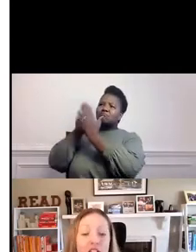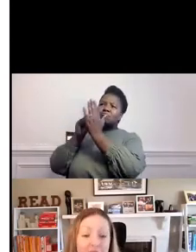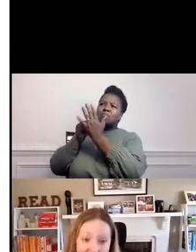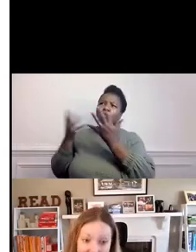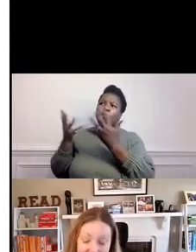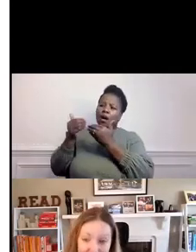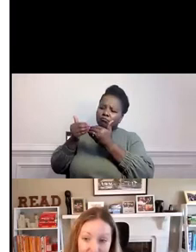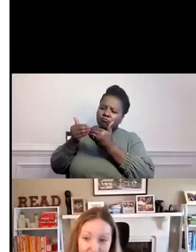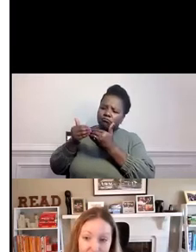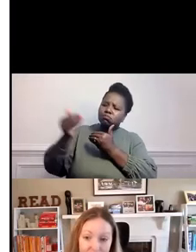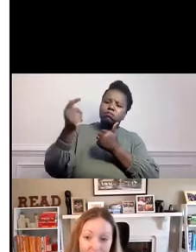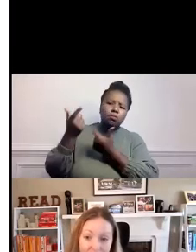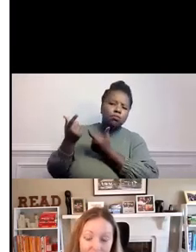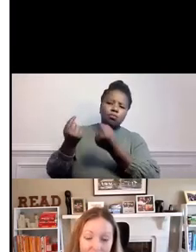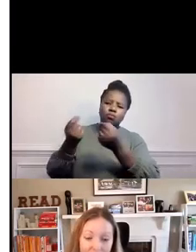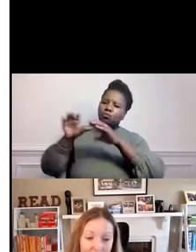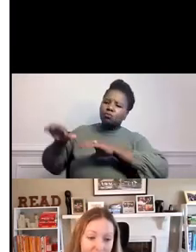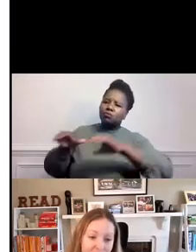and look ahead?